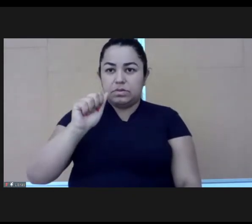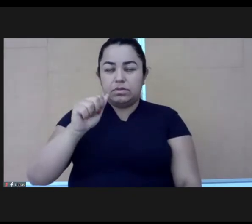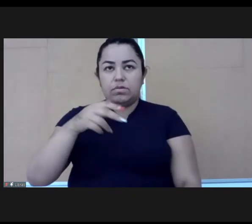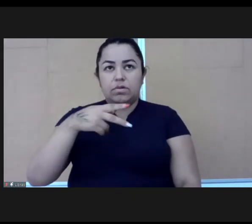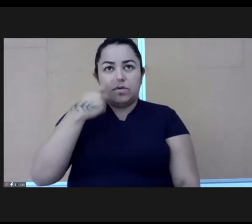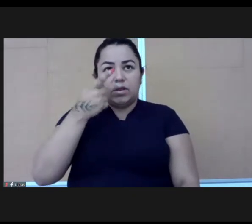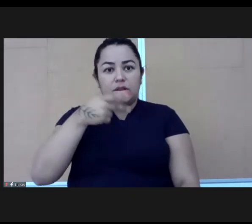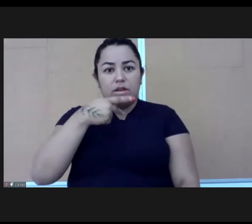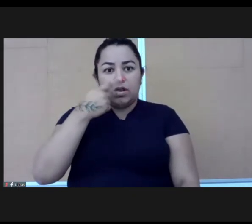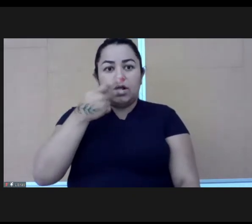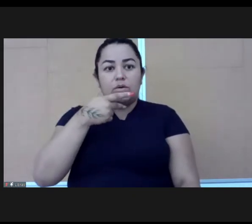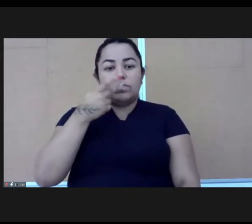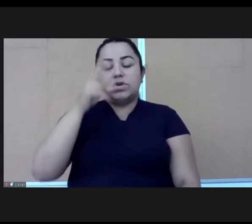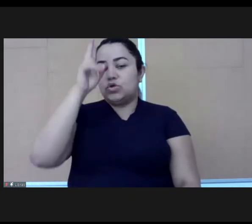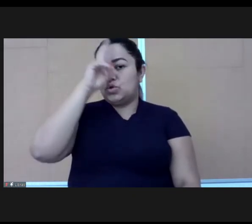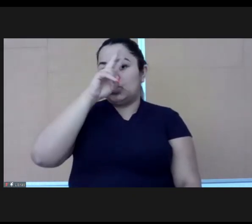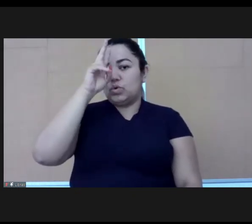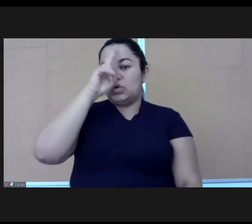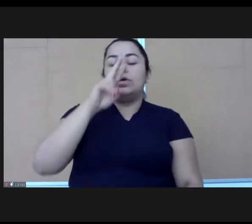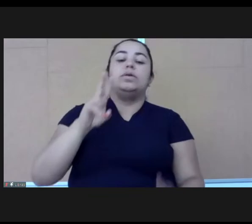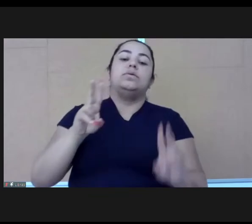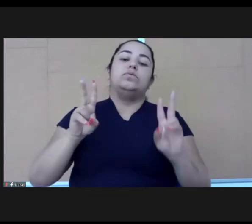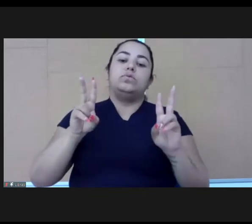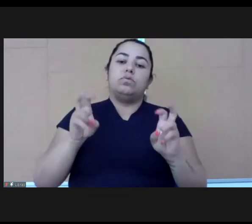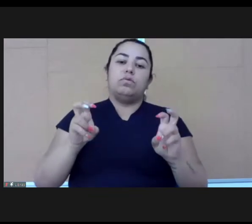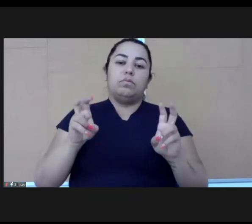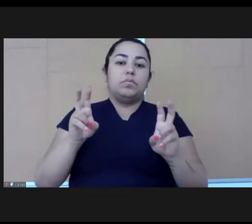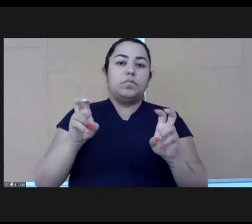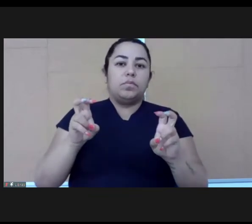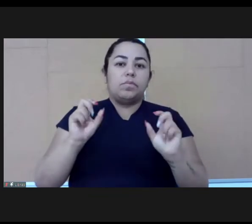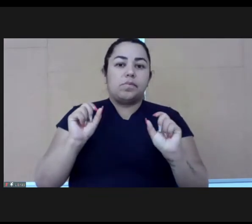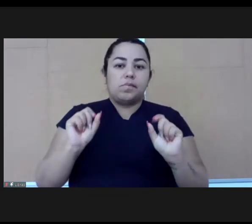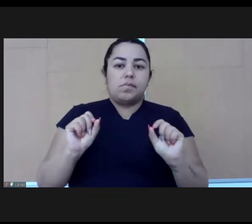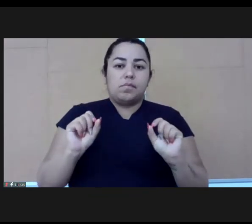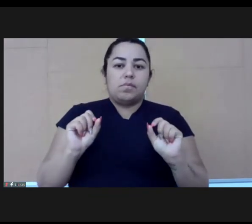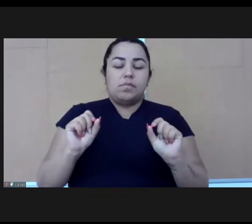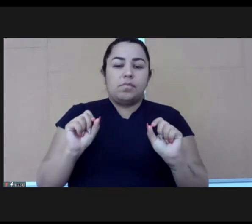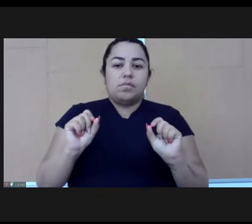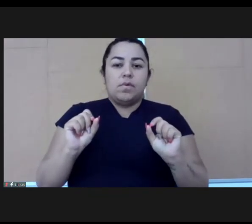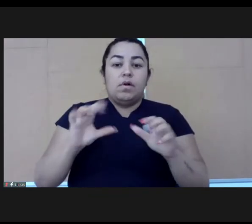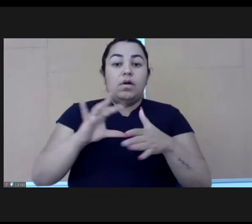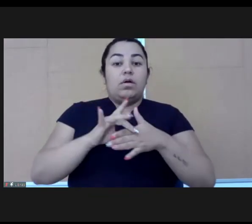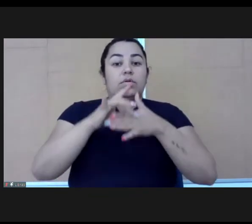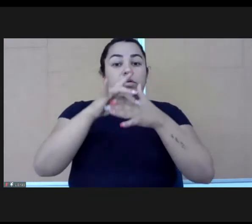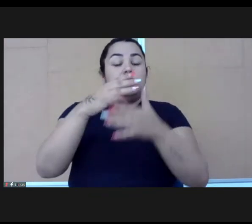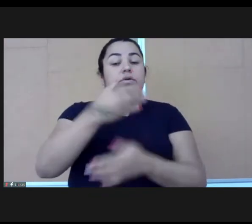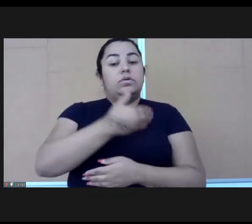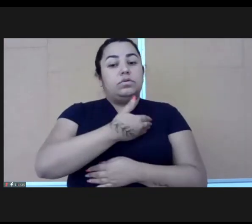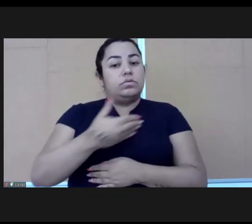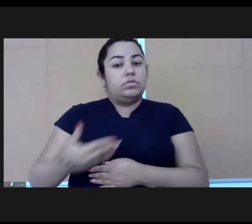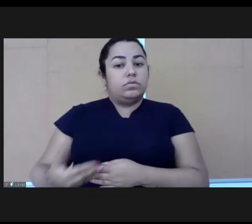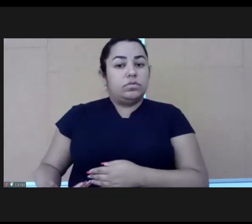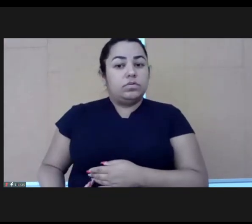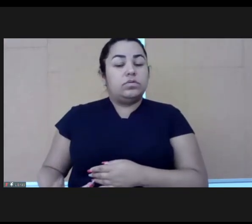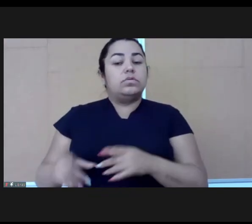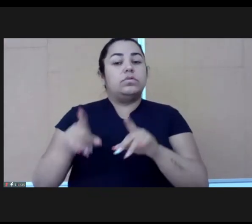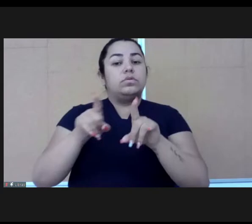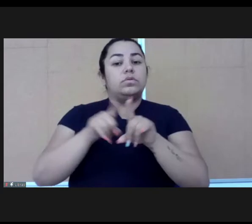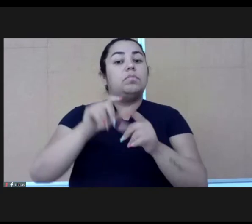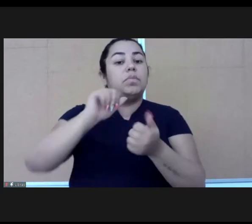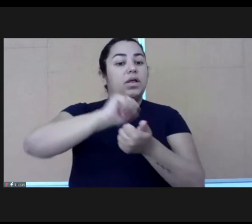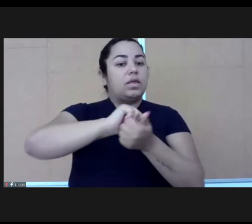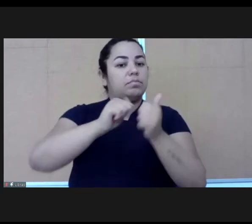relatability when it comes to public leadership, vulnerability, digital adaptation, transparency